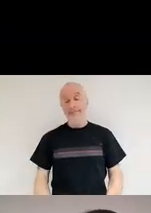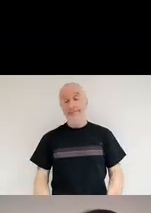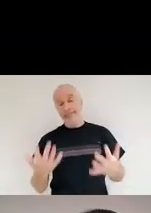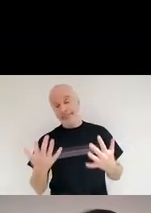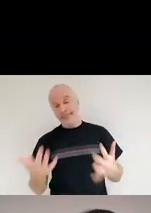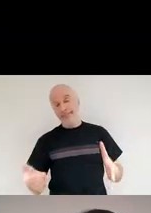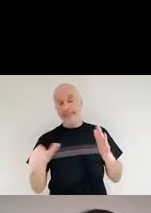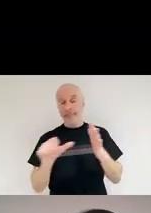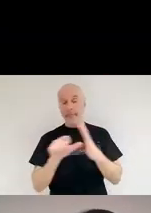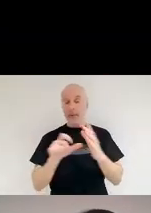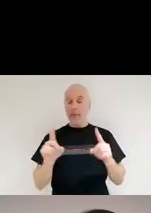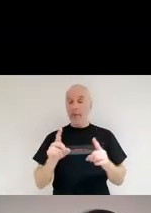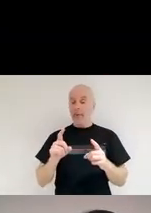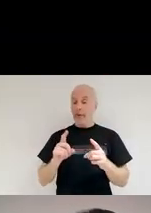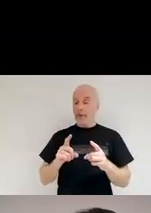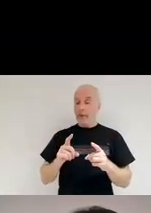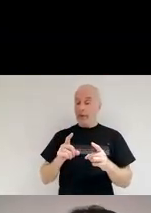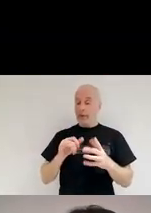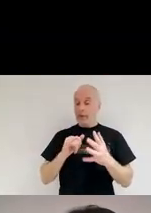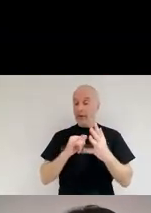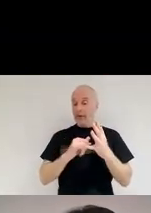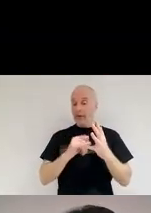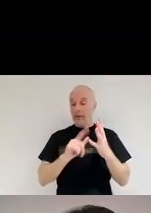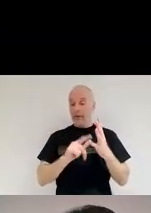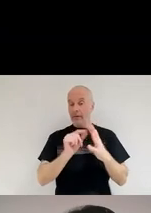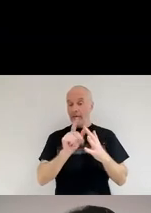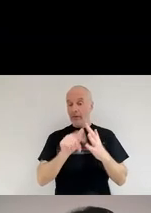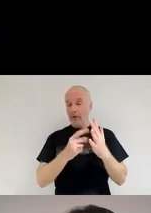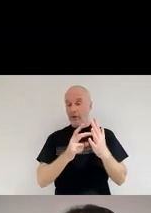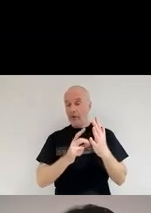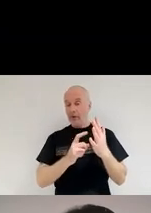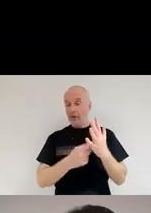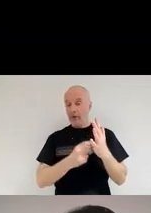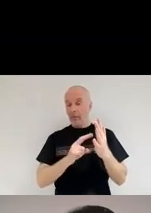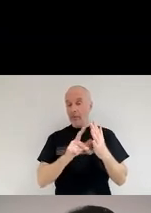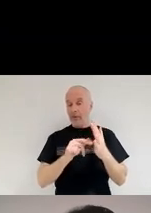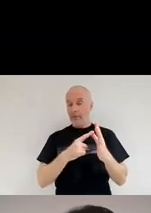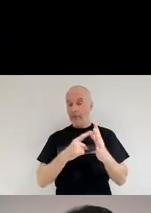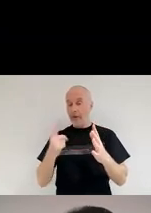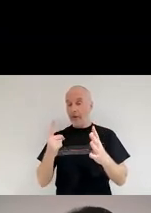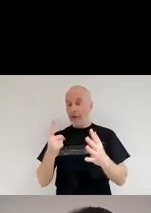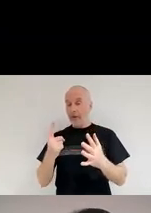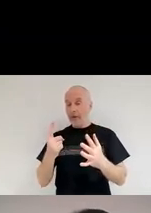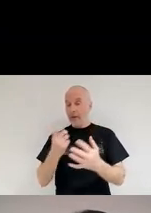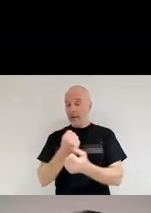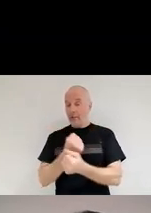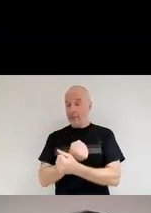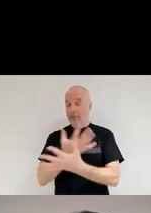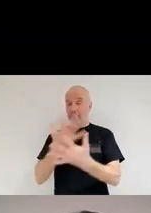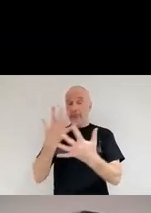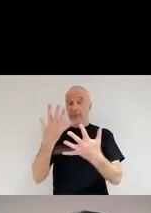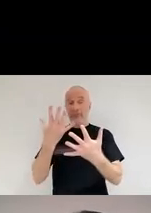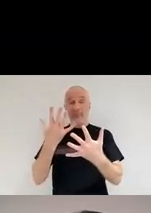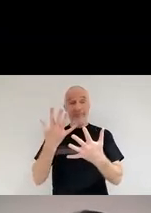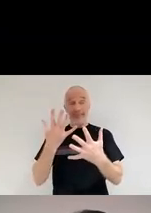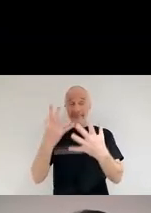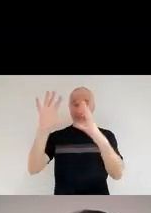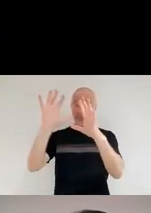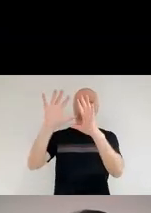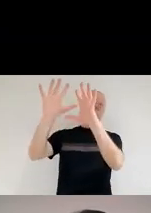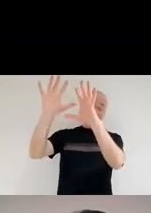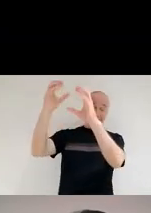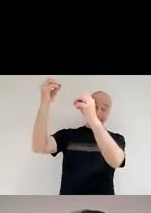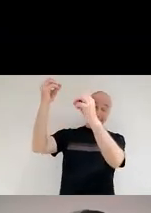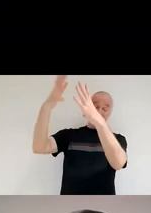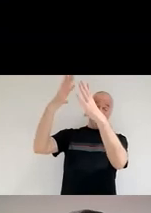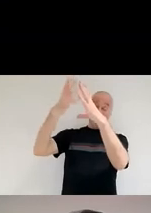have the supernova explosion, it's very, very energetic. It's so bright and so hot that for a